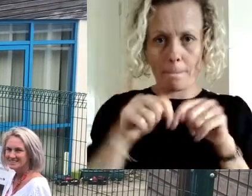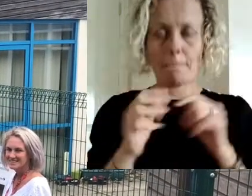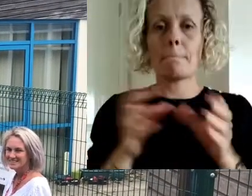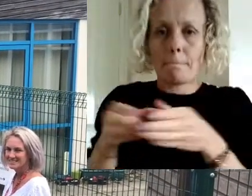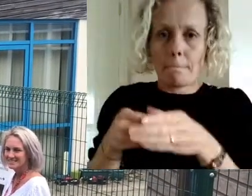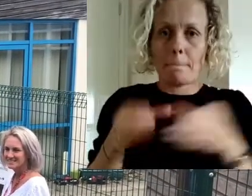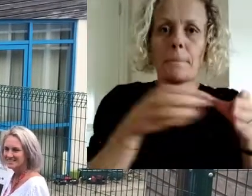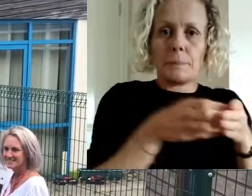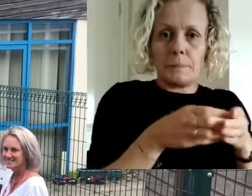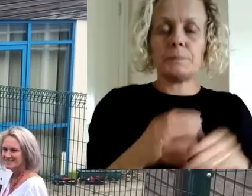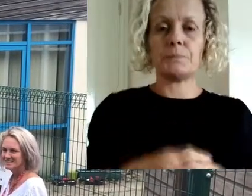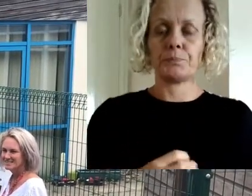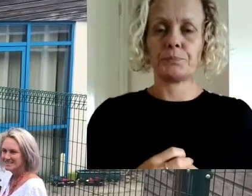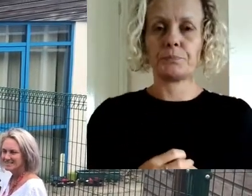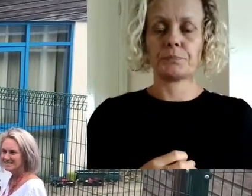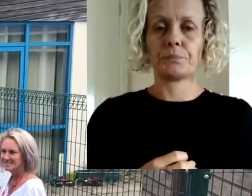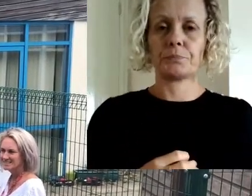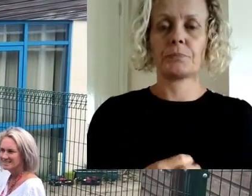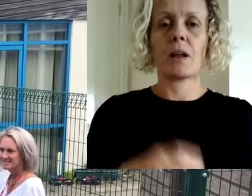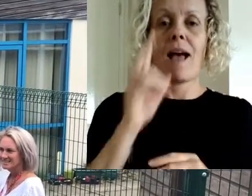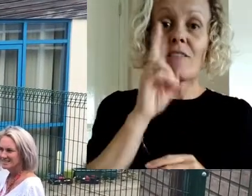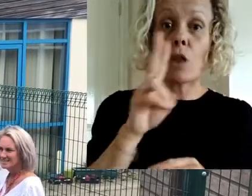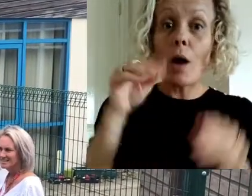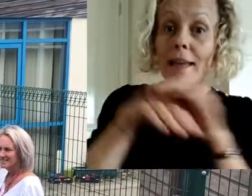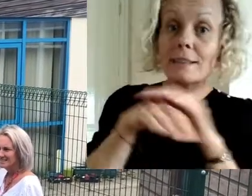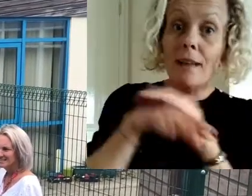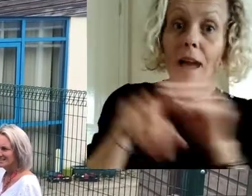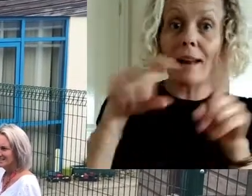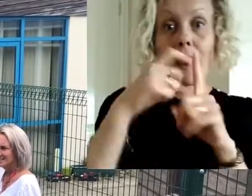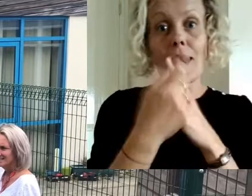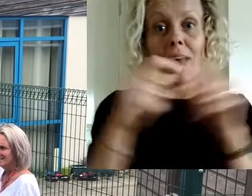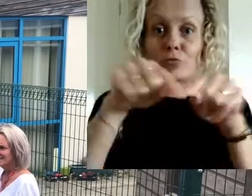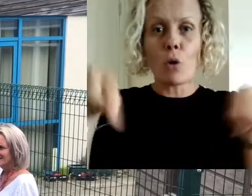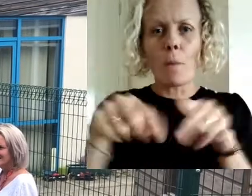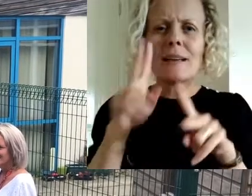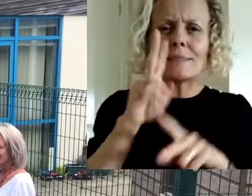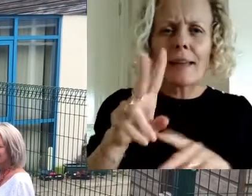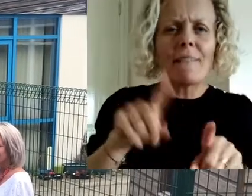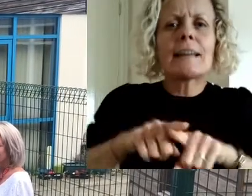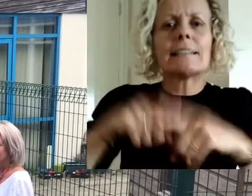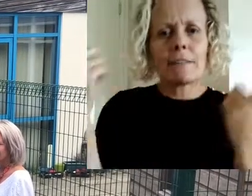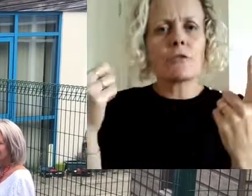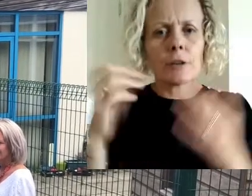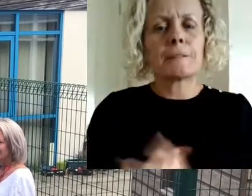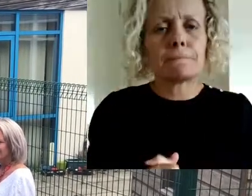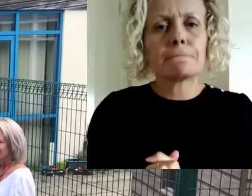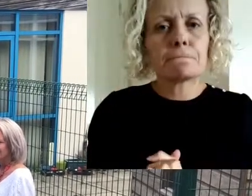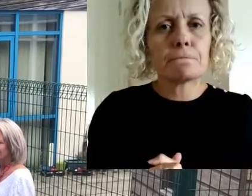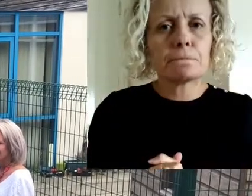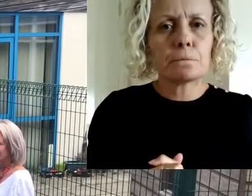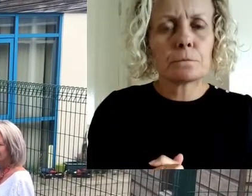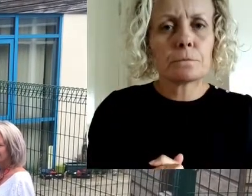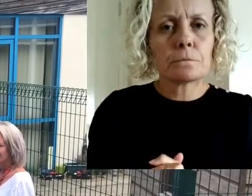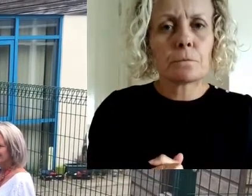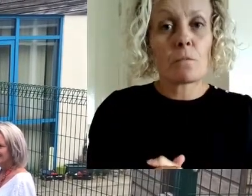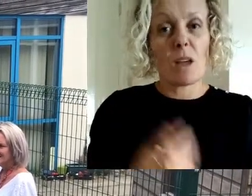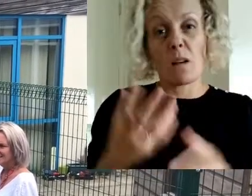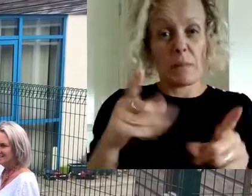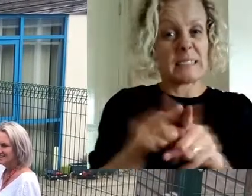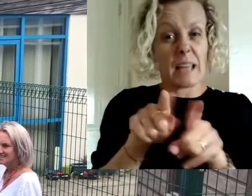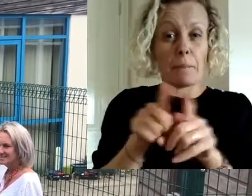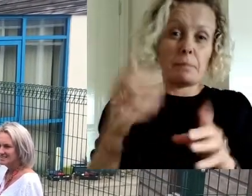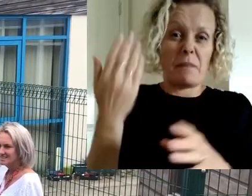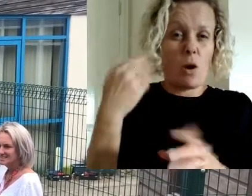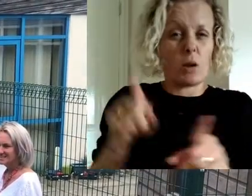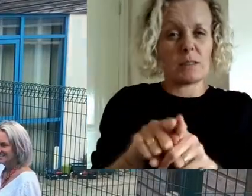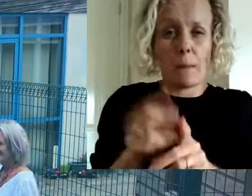and the second pod in the nursery space. Let's go and have a look inside and see how different it is and in some ways how it's going to